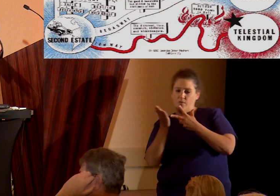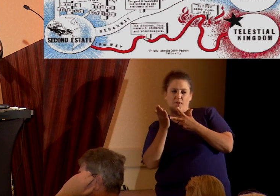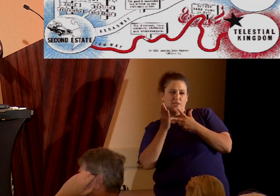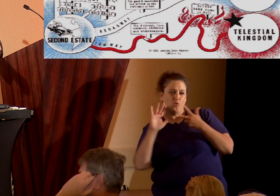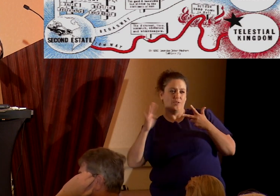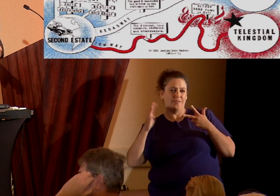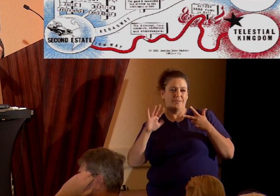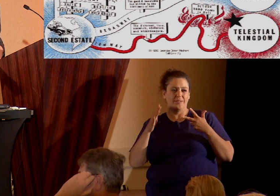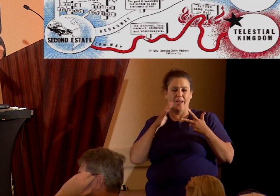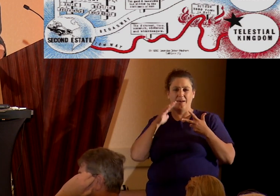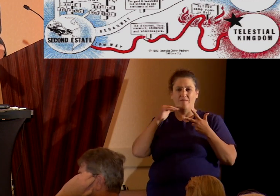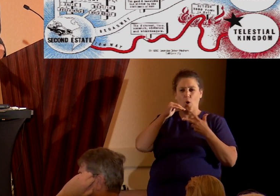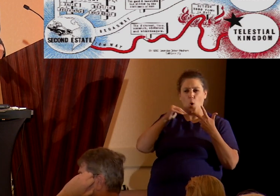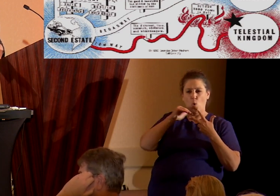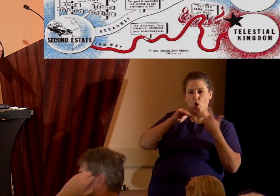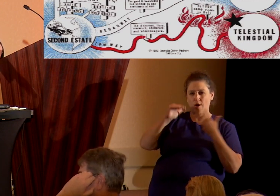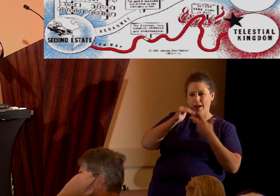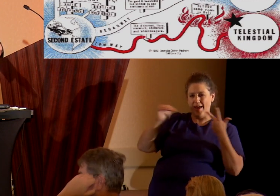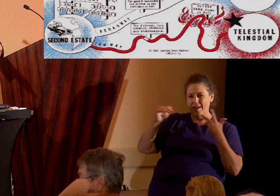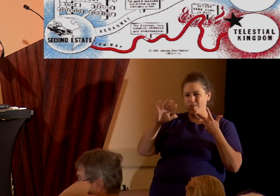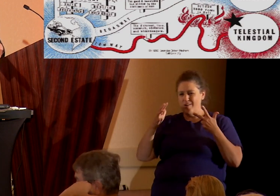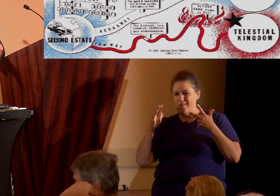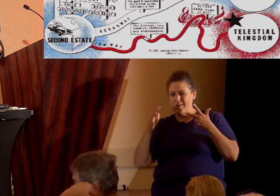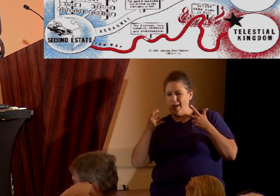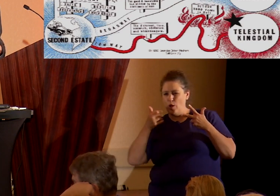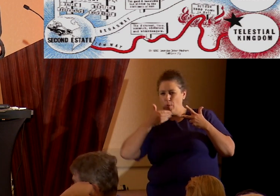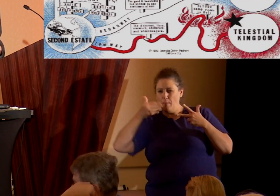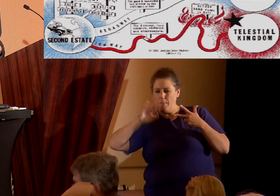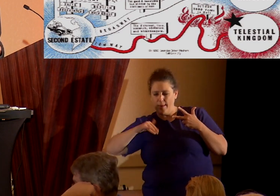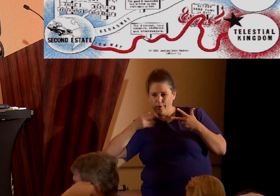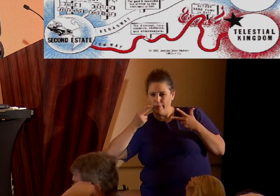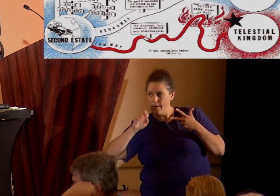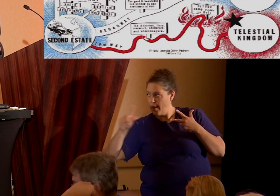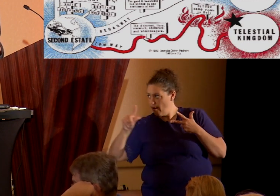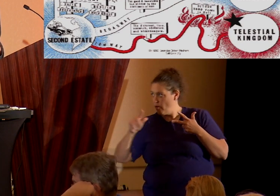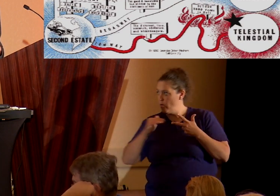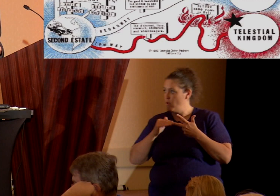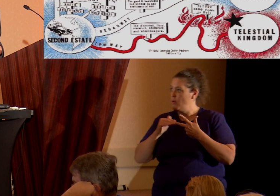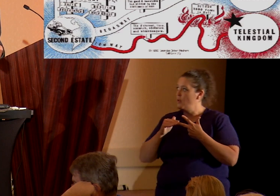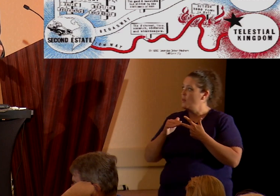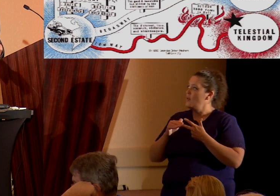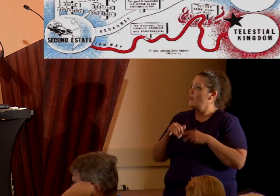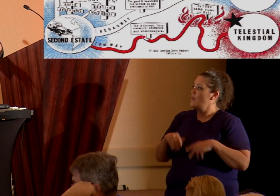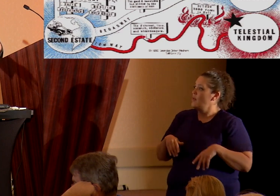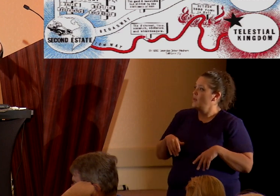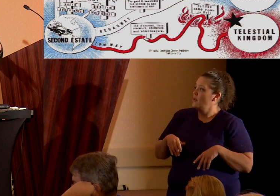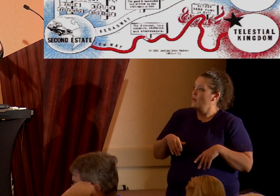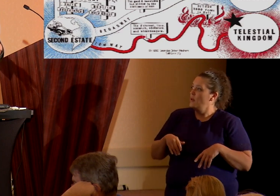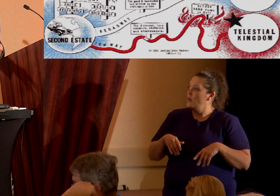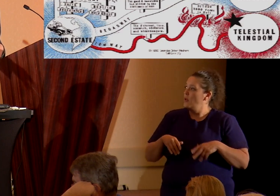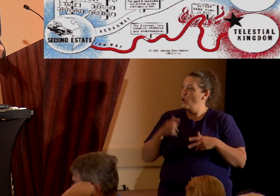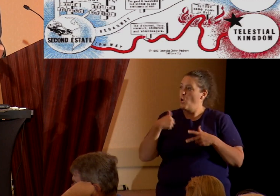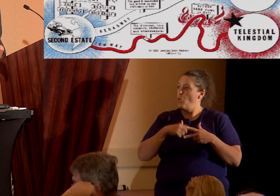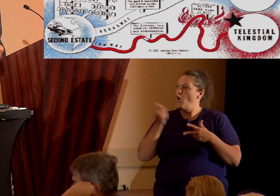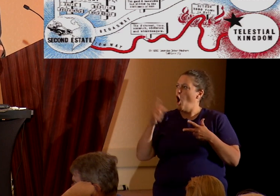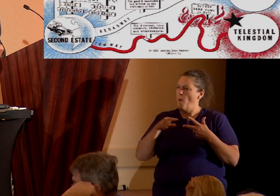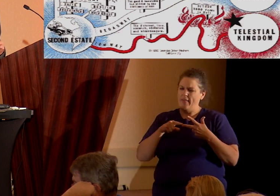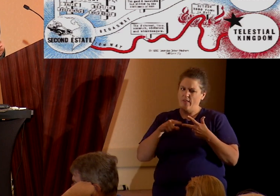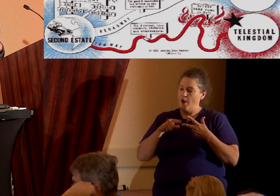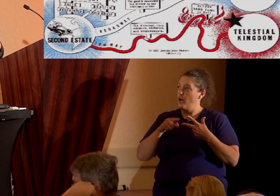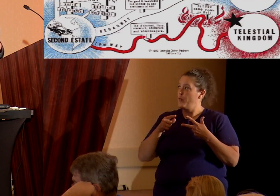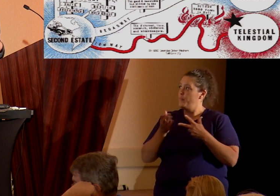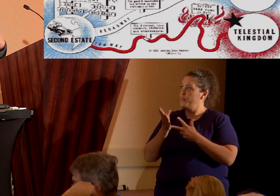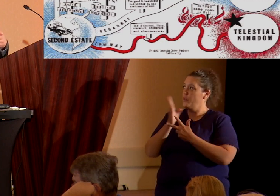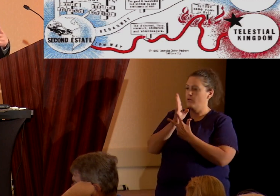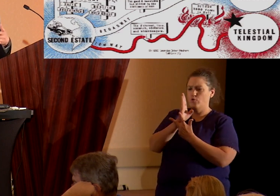heaven, depending on how you look at it, low rent hell is a telestial kingdom where we're all going to be going. Uh, the terrestrial kingdom in the middle there is,